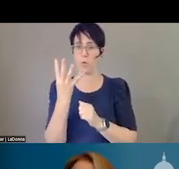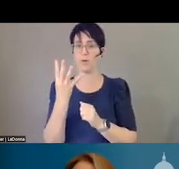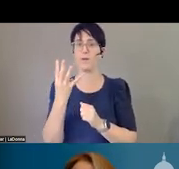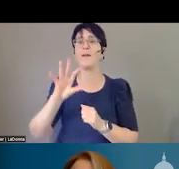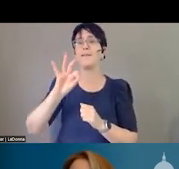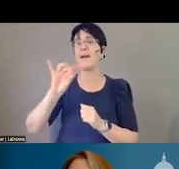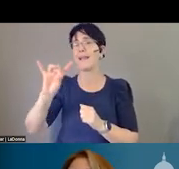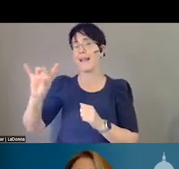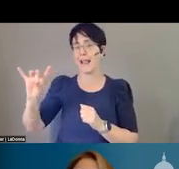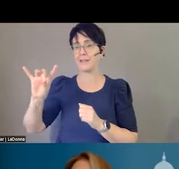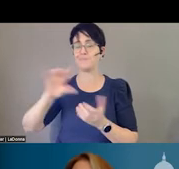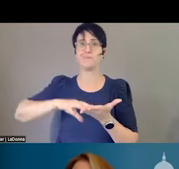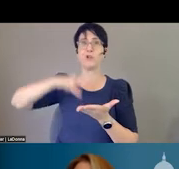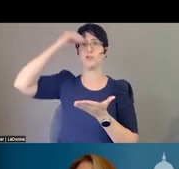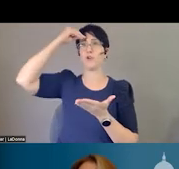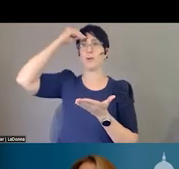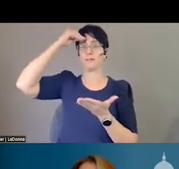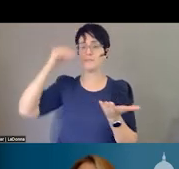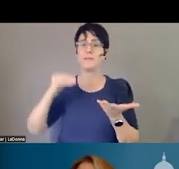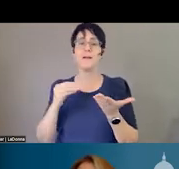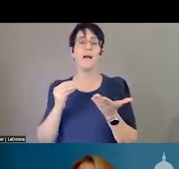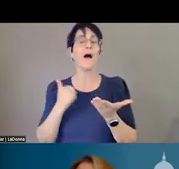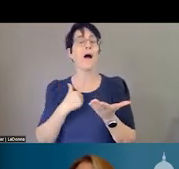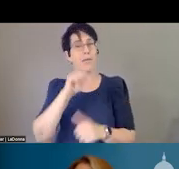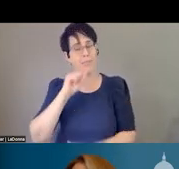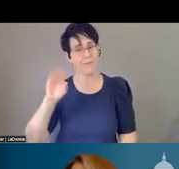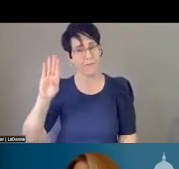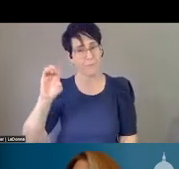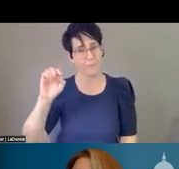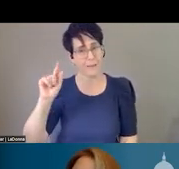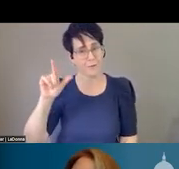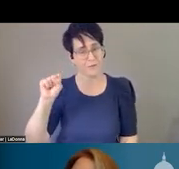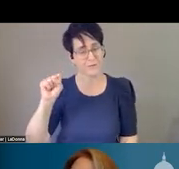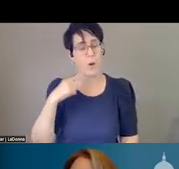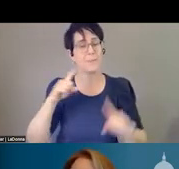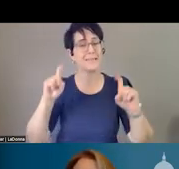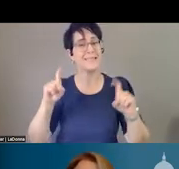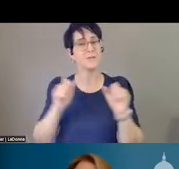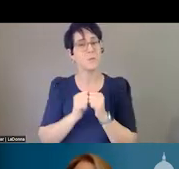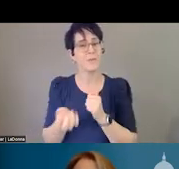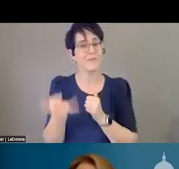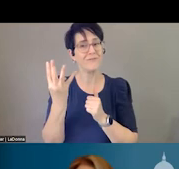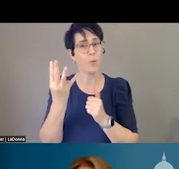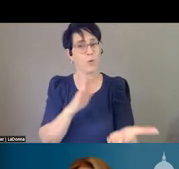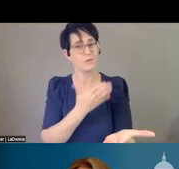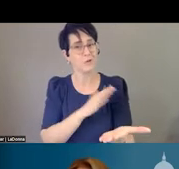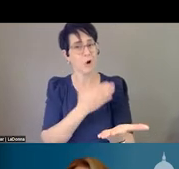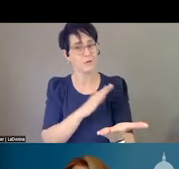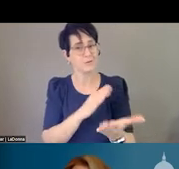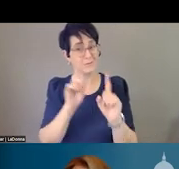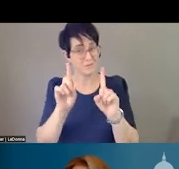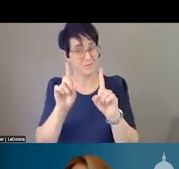big Beatles fan. I'm going to test your knowledge a little bit on four Beatles songs. Okay. So the first song